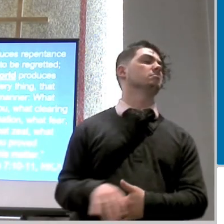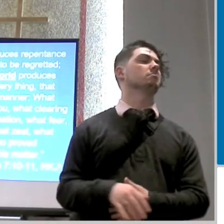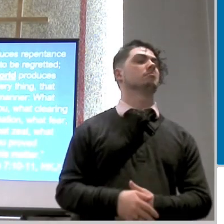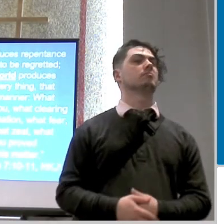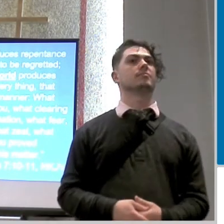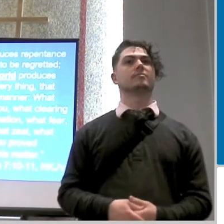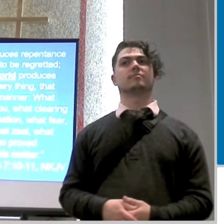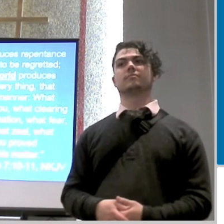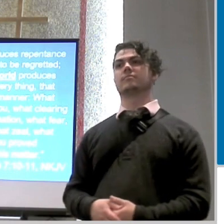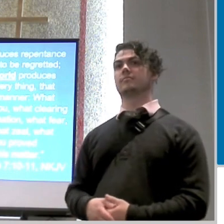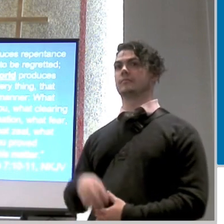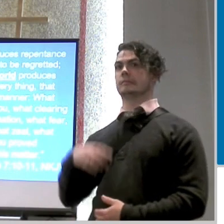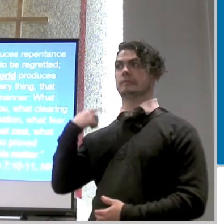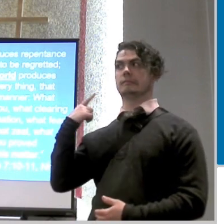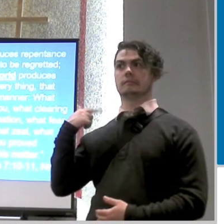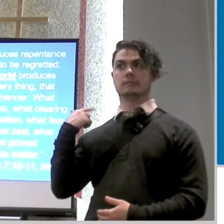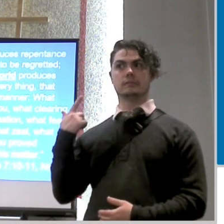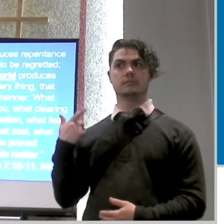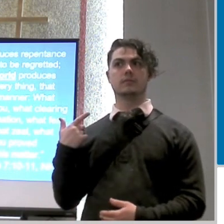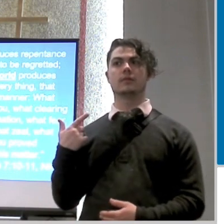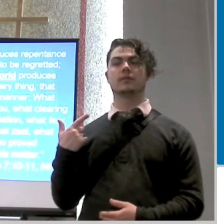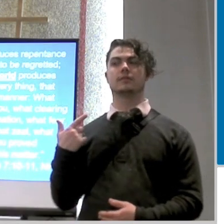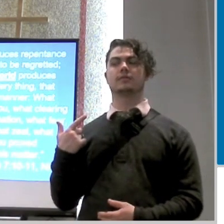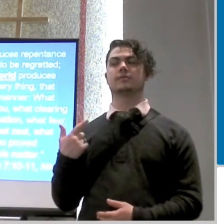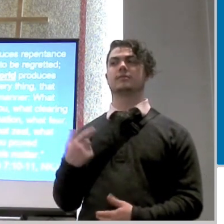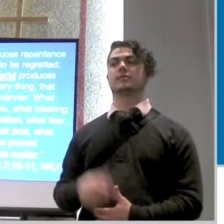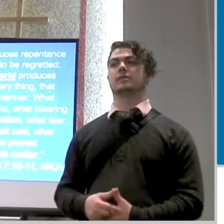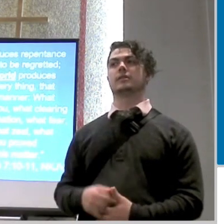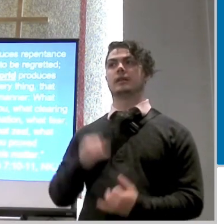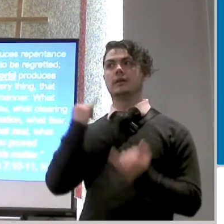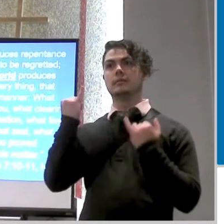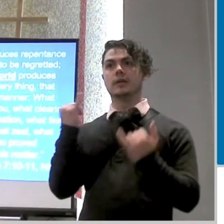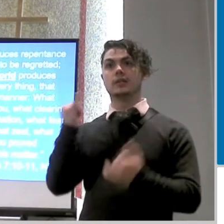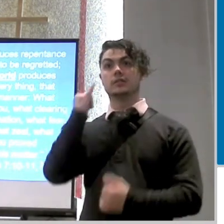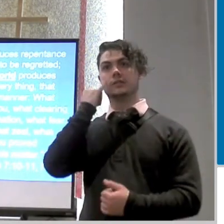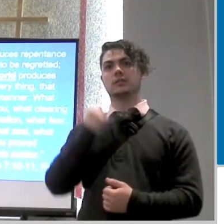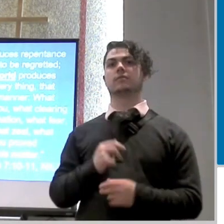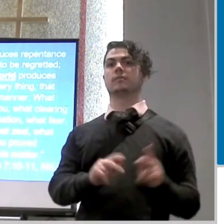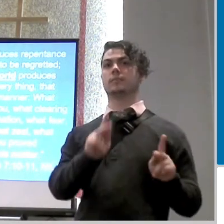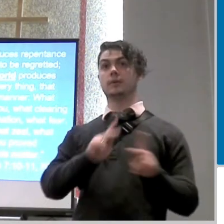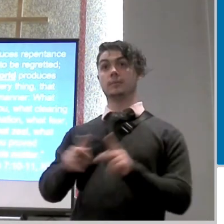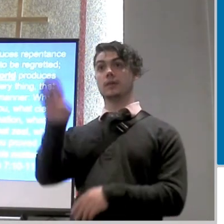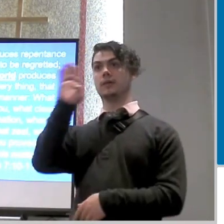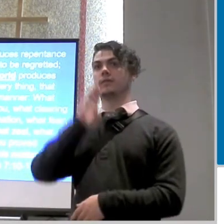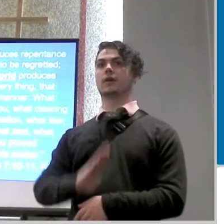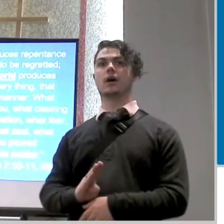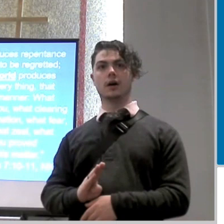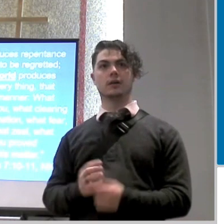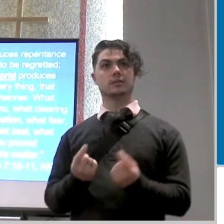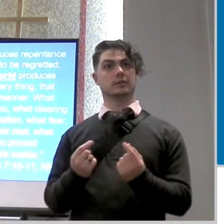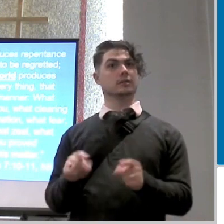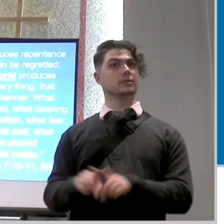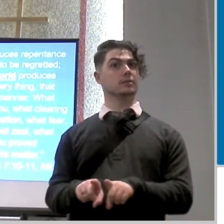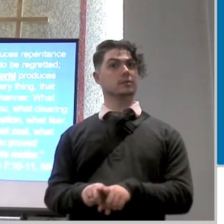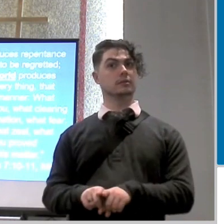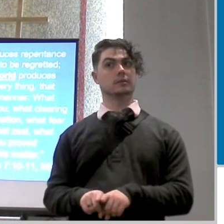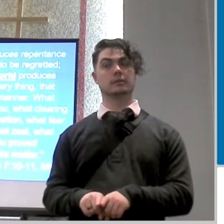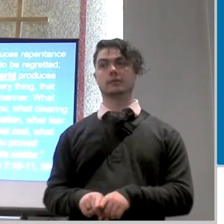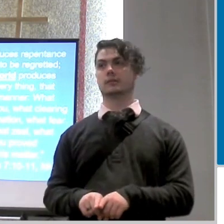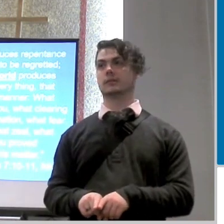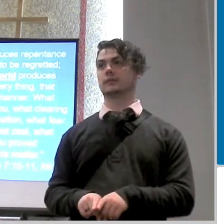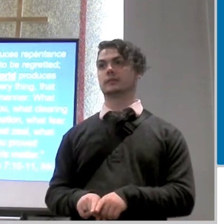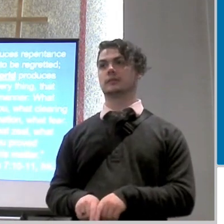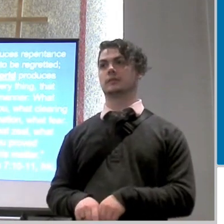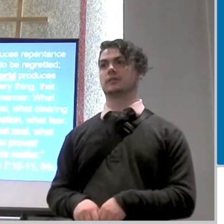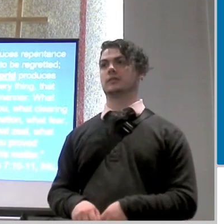that sounds crazy right so can you imagine if the people of god act that same way and say oh